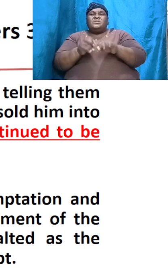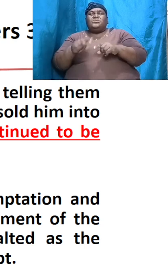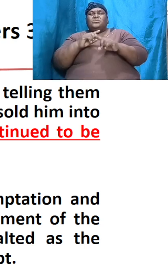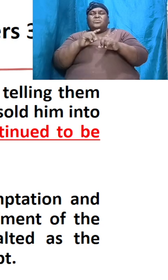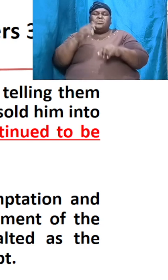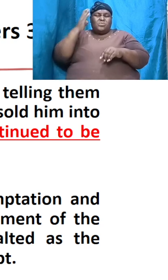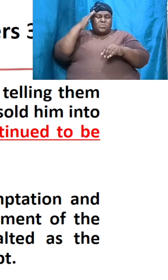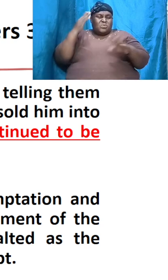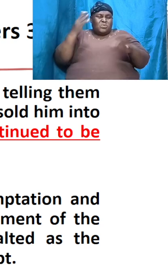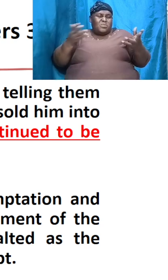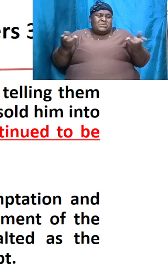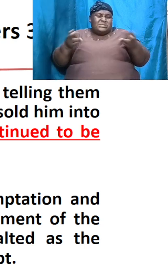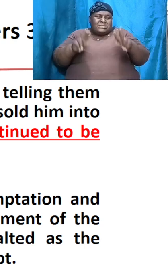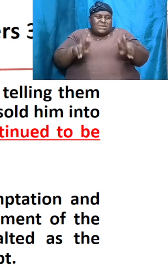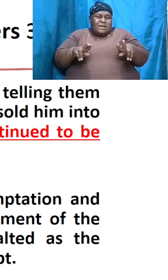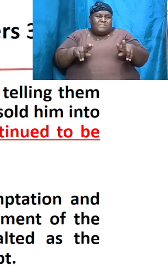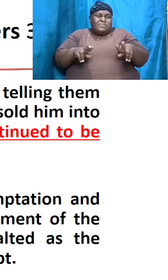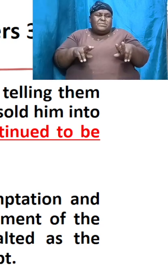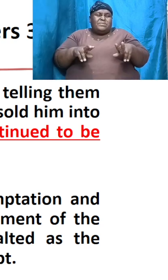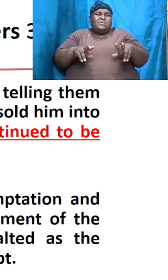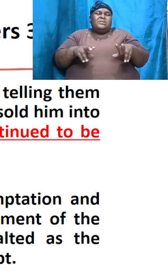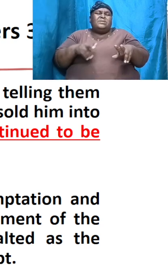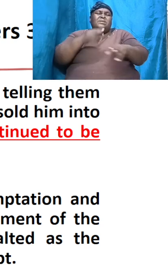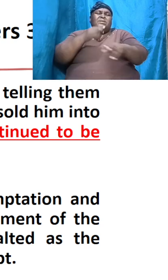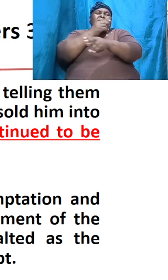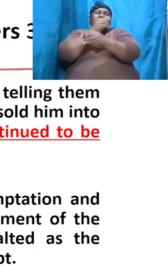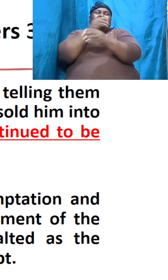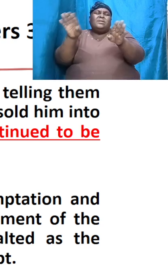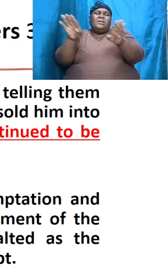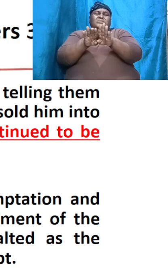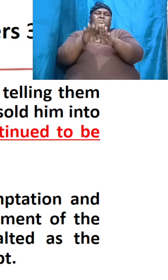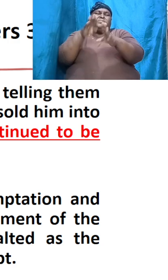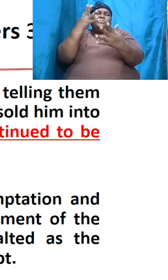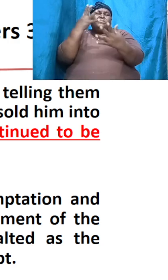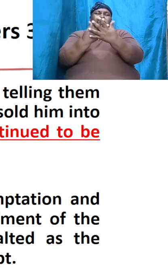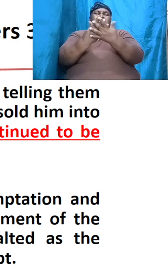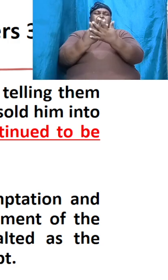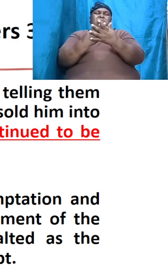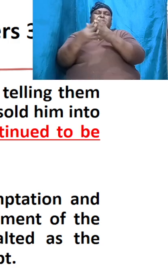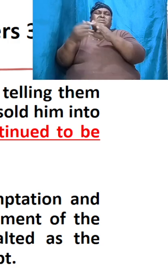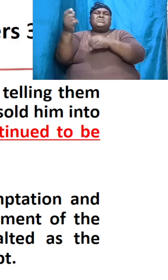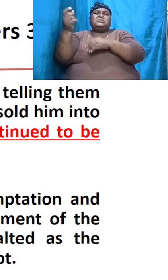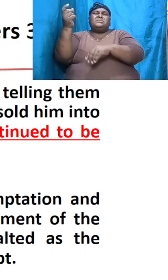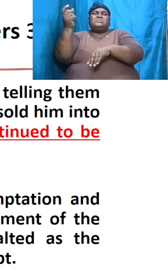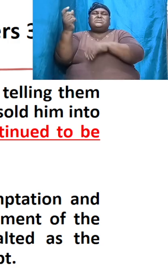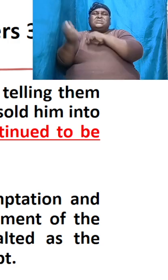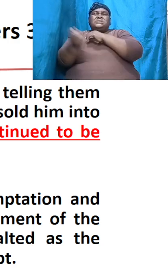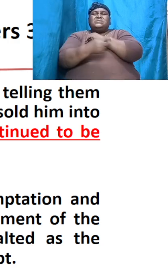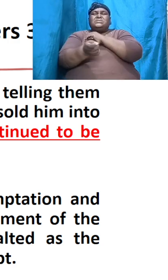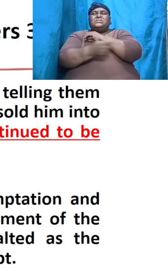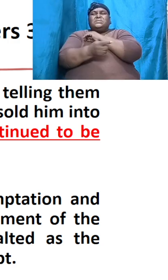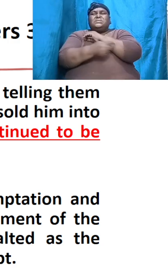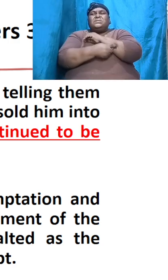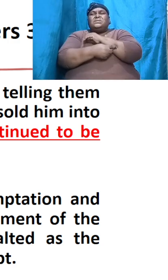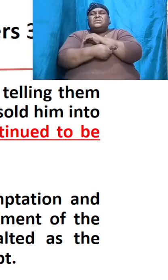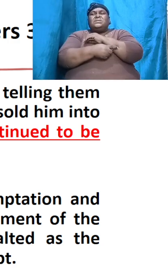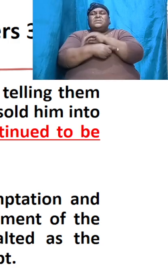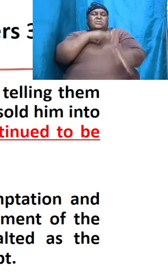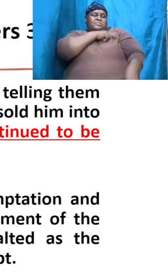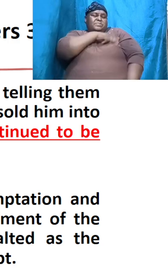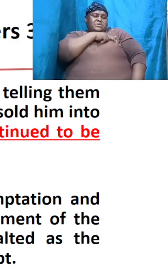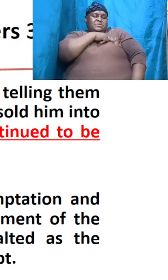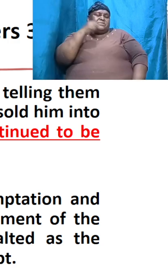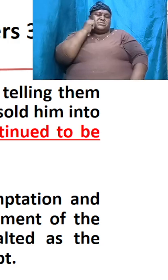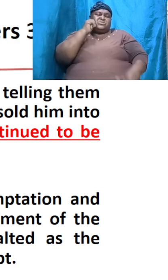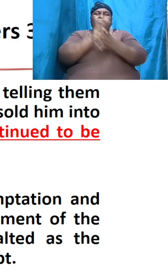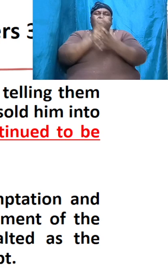through throughout the years he was locked up in prison he was tempted by Potiphar's wife and